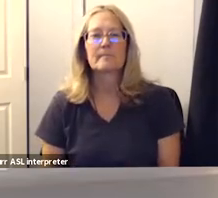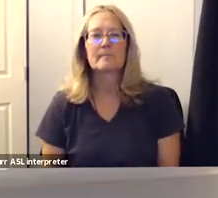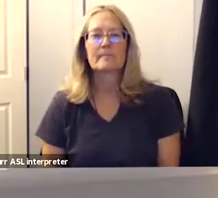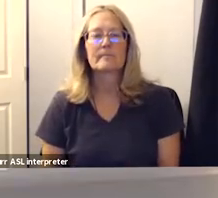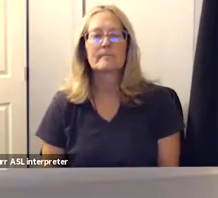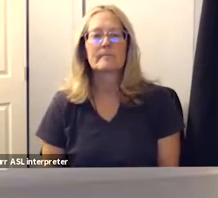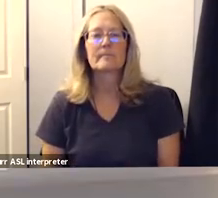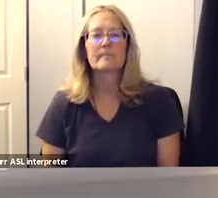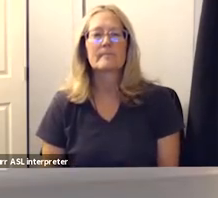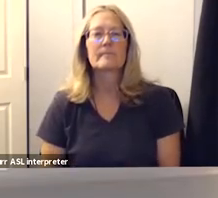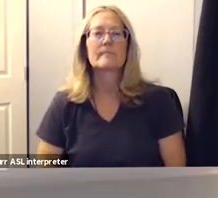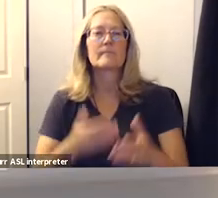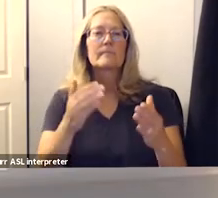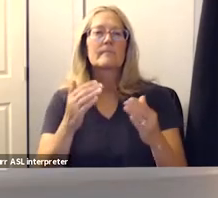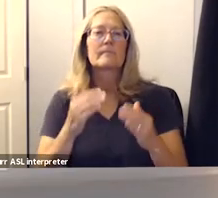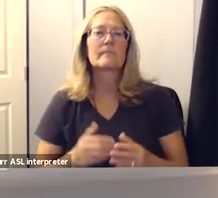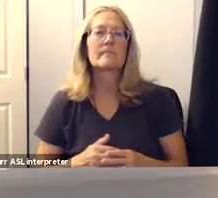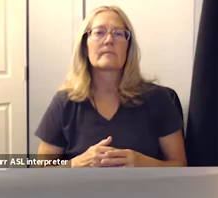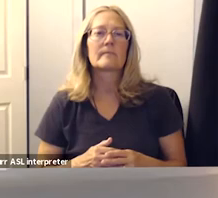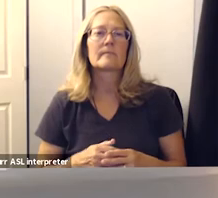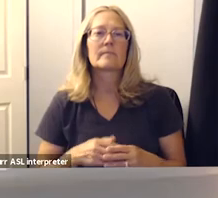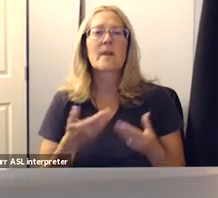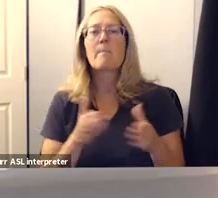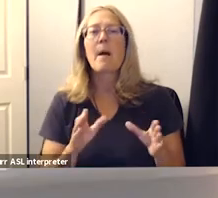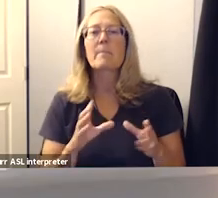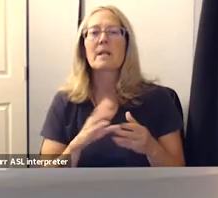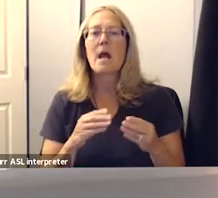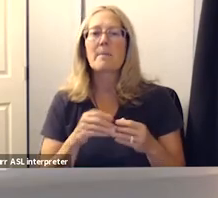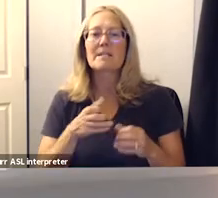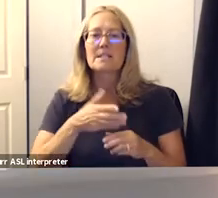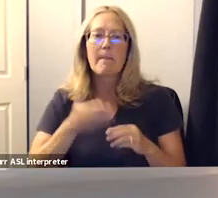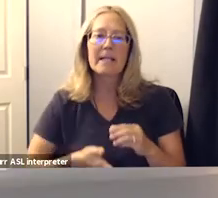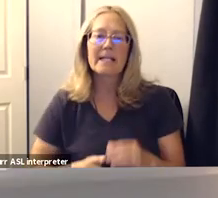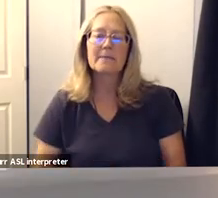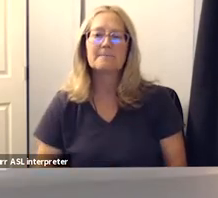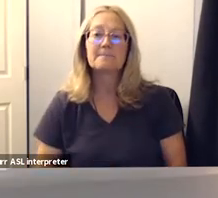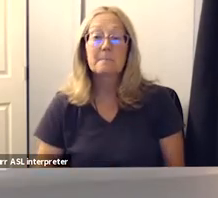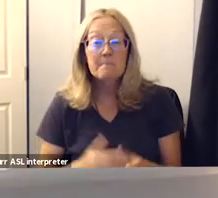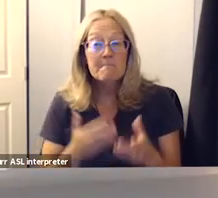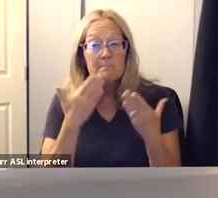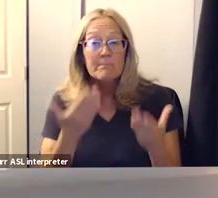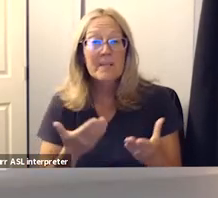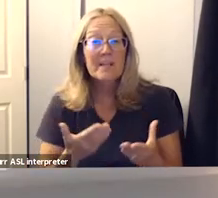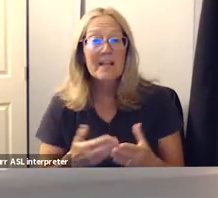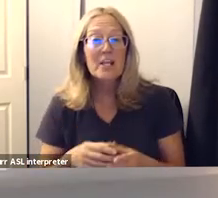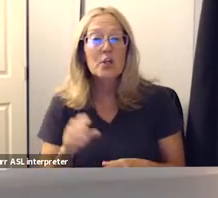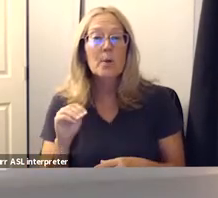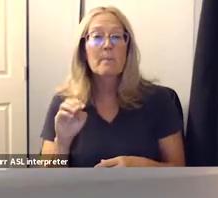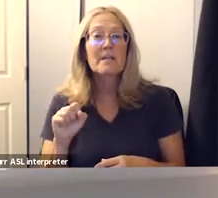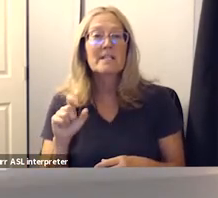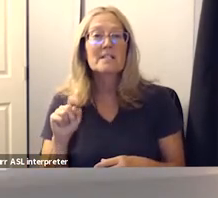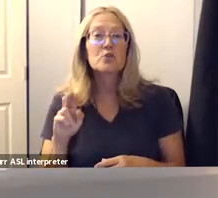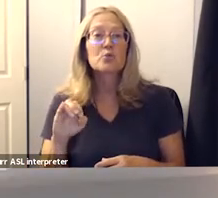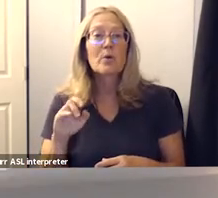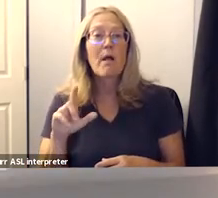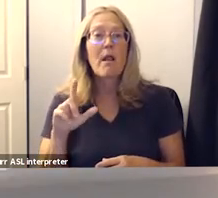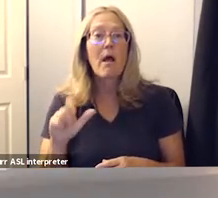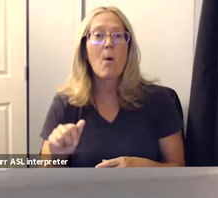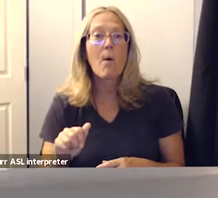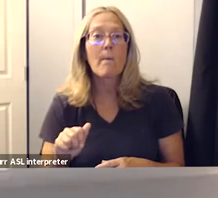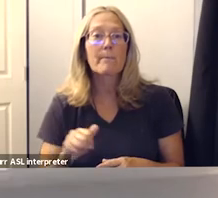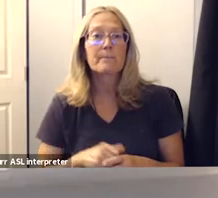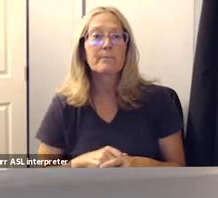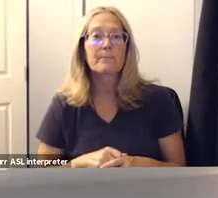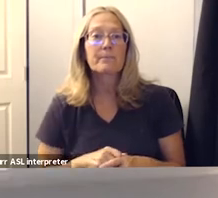and precedent for that concludes public comment on this item thank you very much miss trujillo board members now we move on